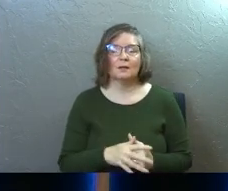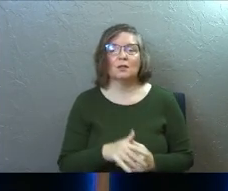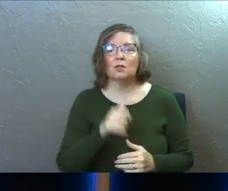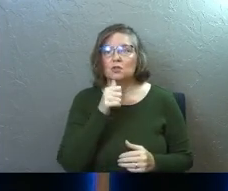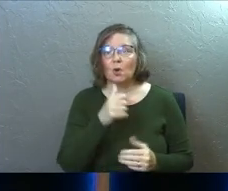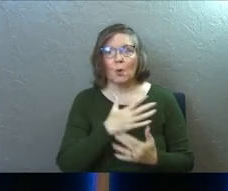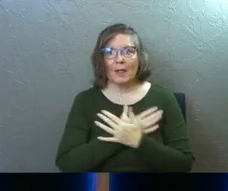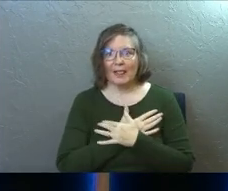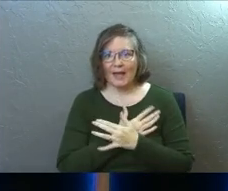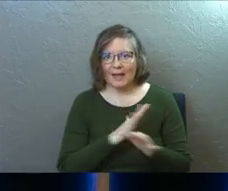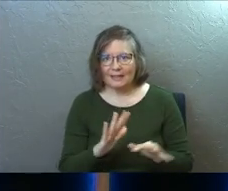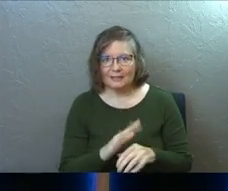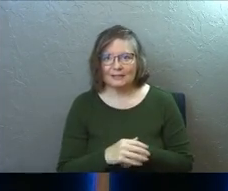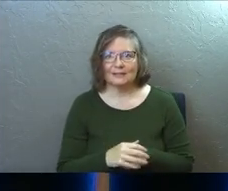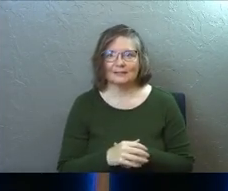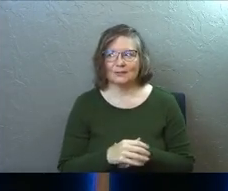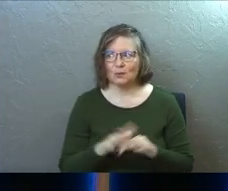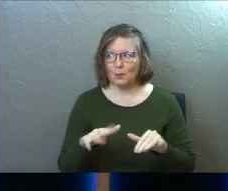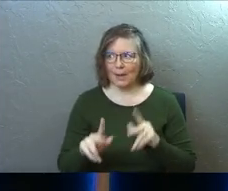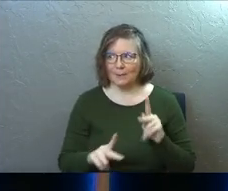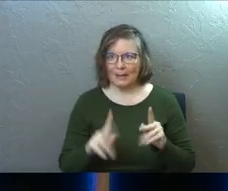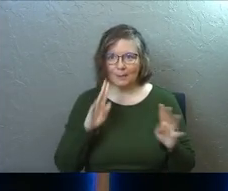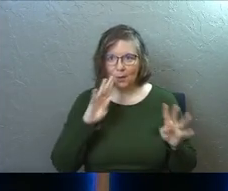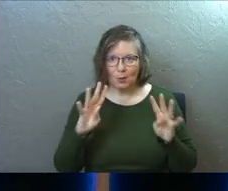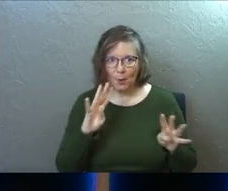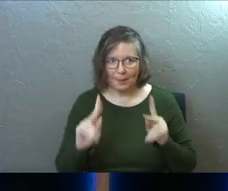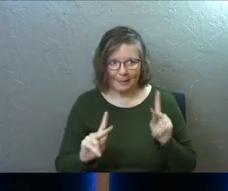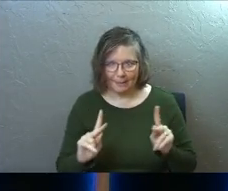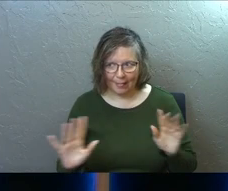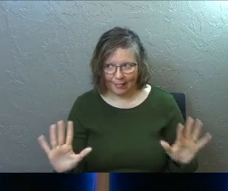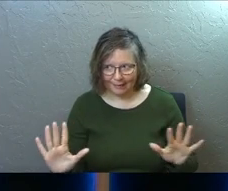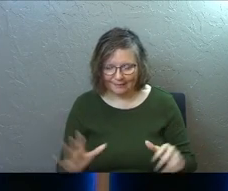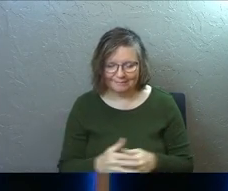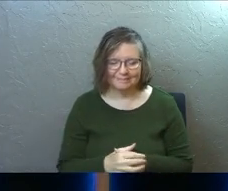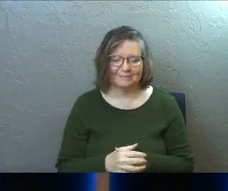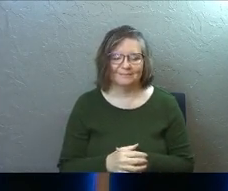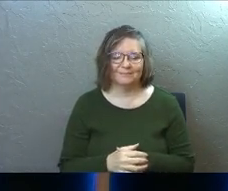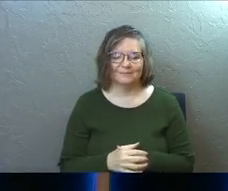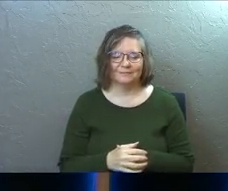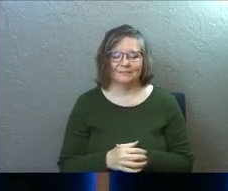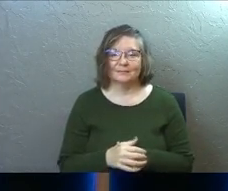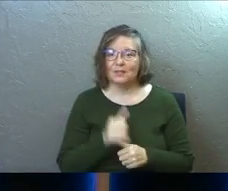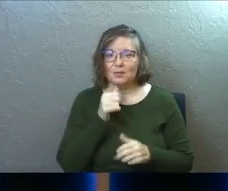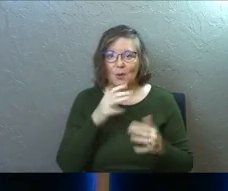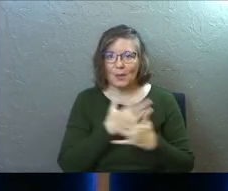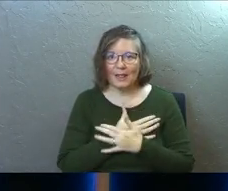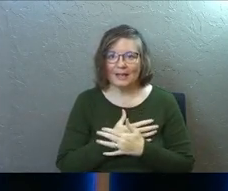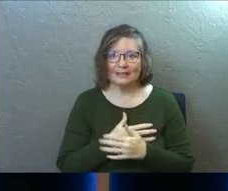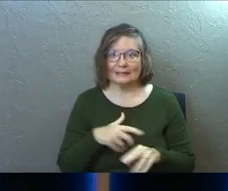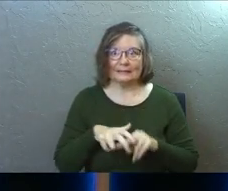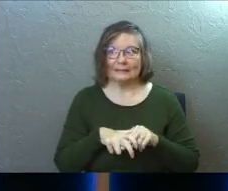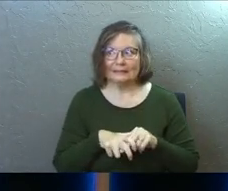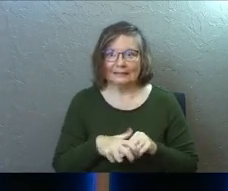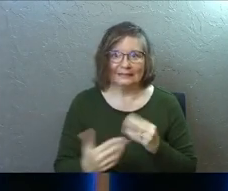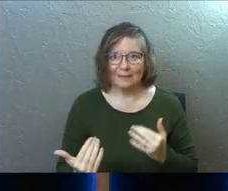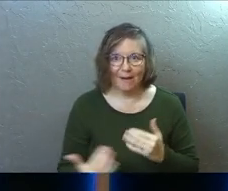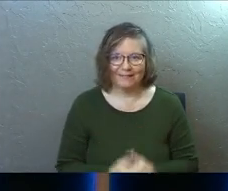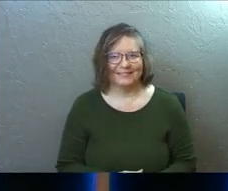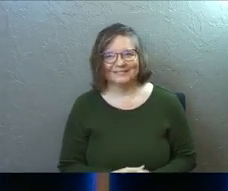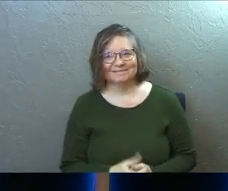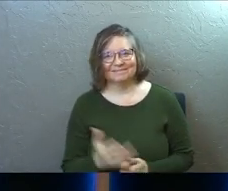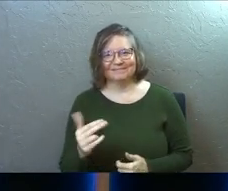Don't relax. You rain people, noisemaker people. Don't relax. Edge of your seat. Come on.